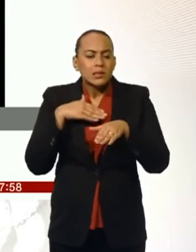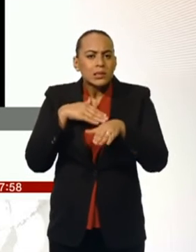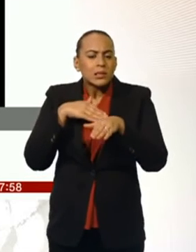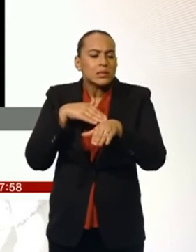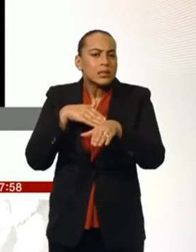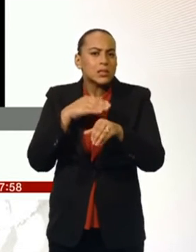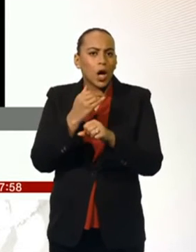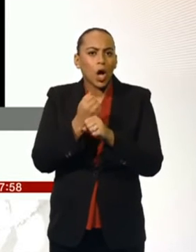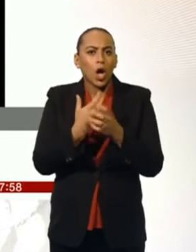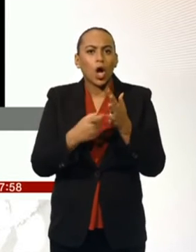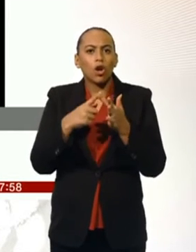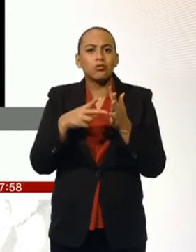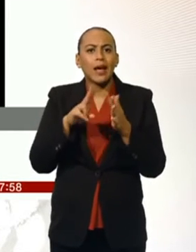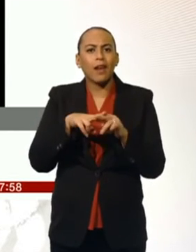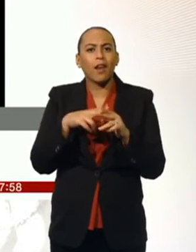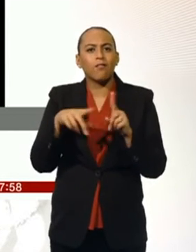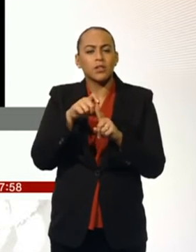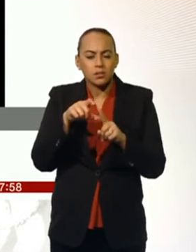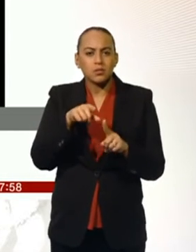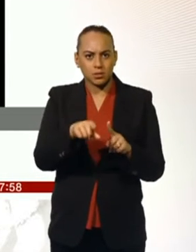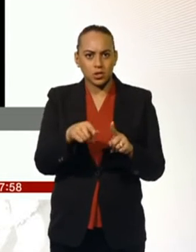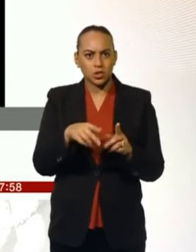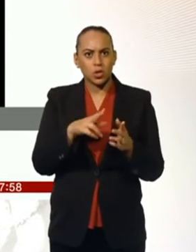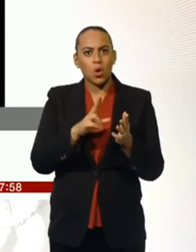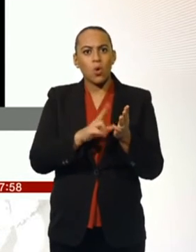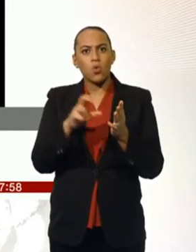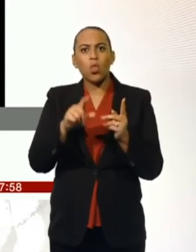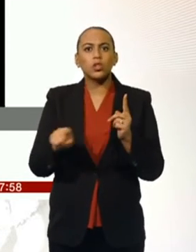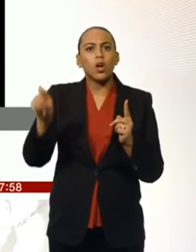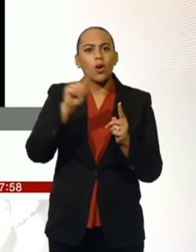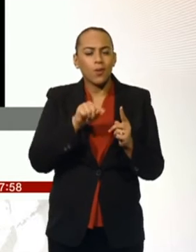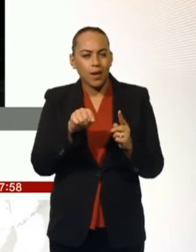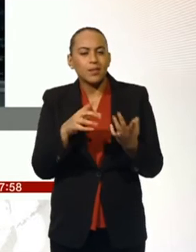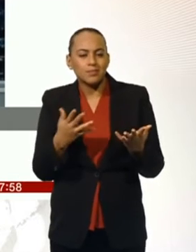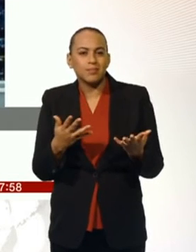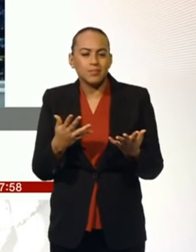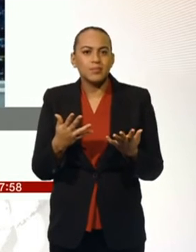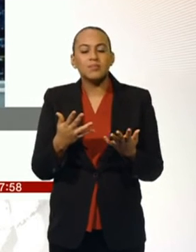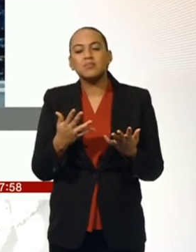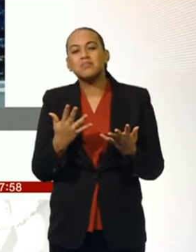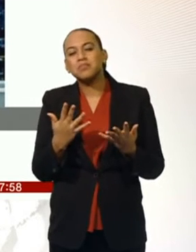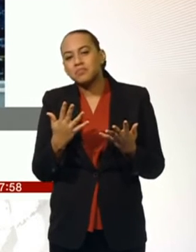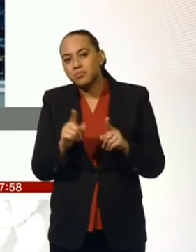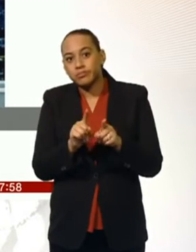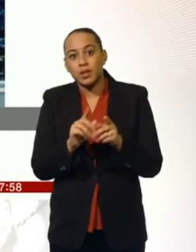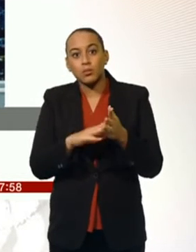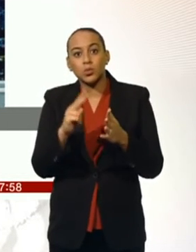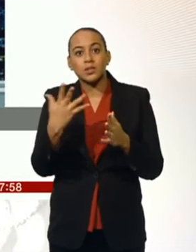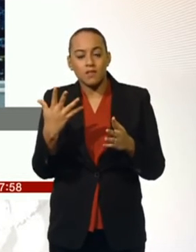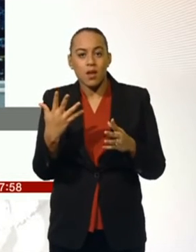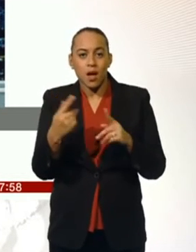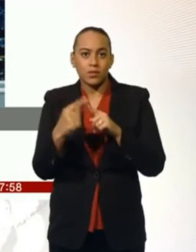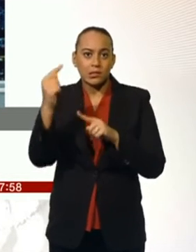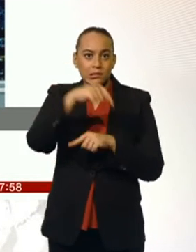through Greenford towards the North Circular at the Hangar Lane Gyratory, as you can see. There are anti-clockwise queues on the M25.